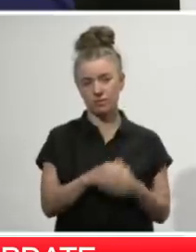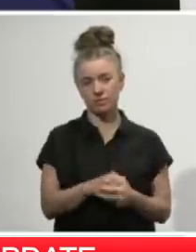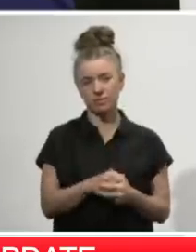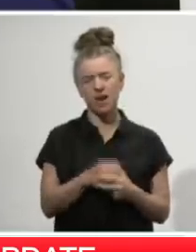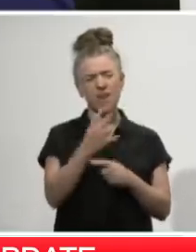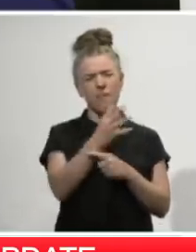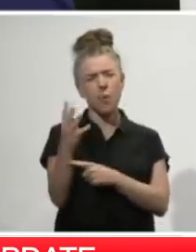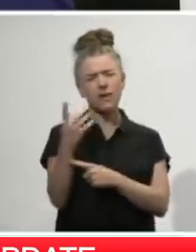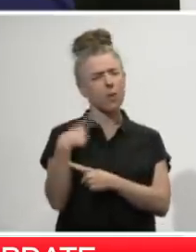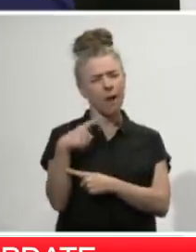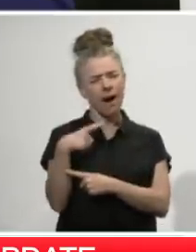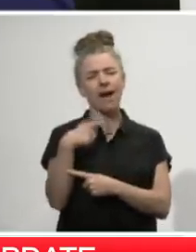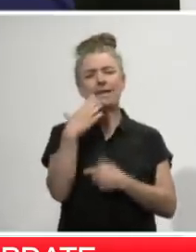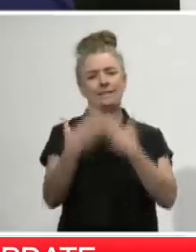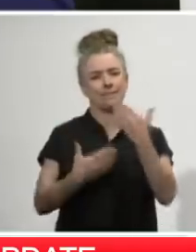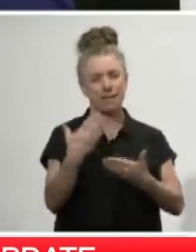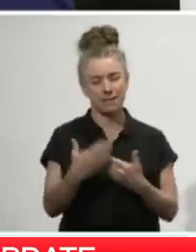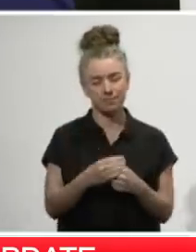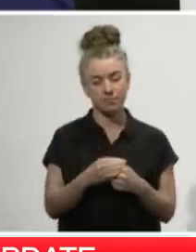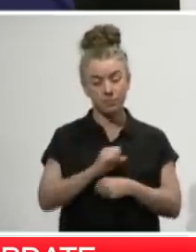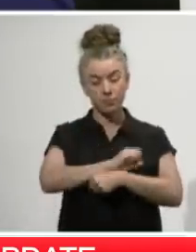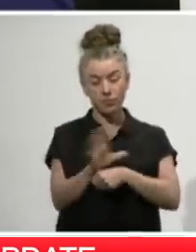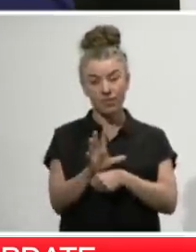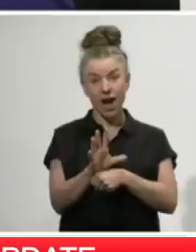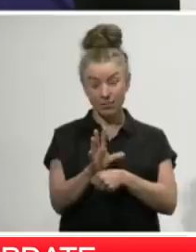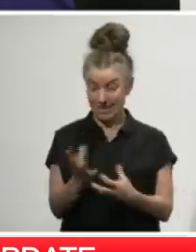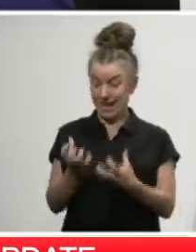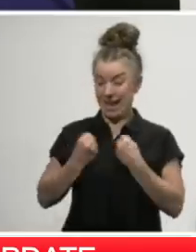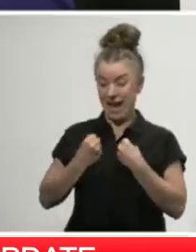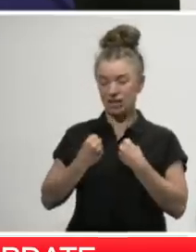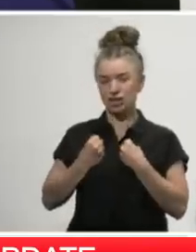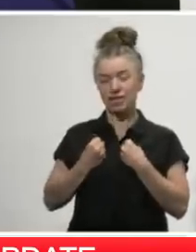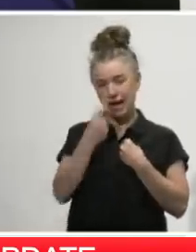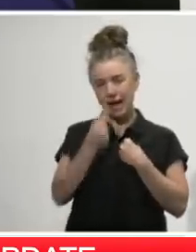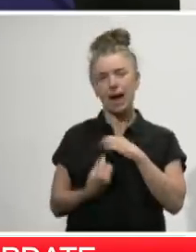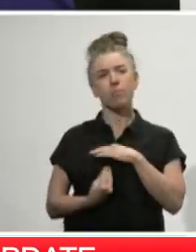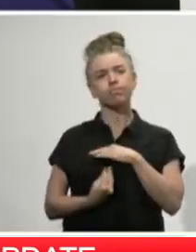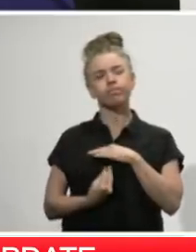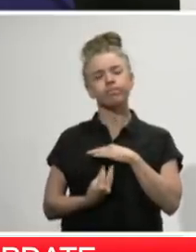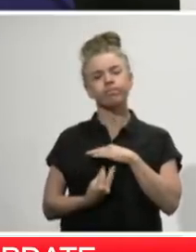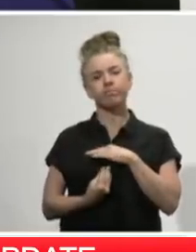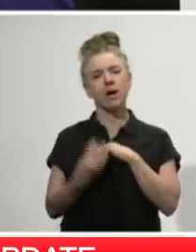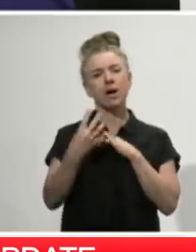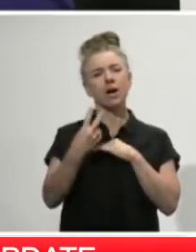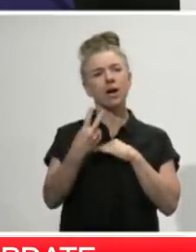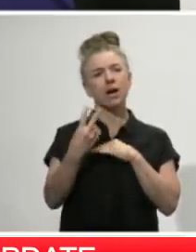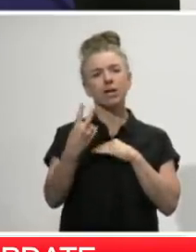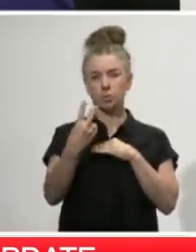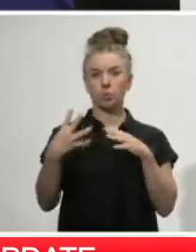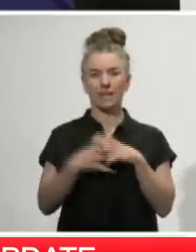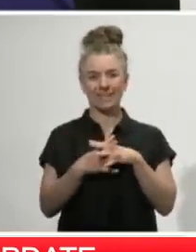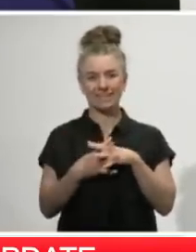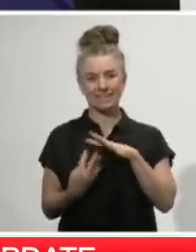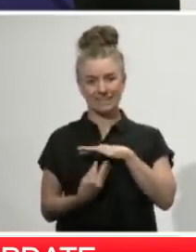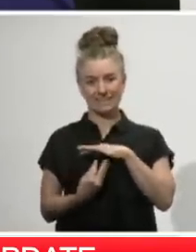four weeks. First, virus can take up to 14 days to show signs. So cases we are seeing coming through now can be